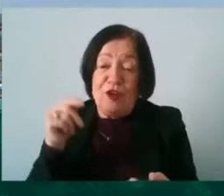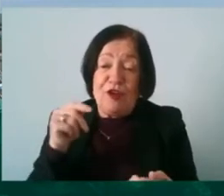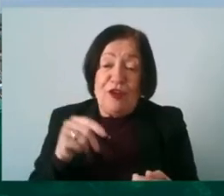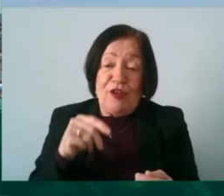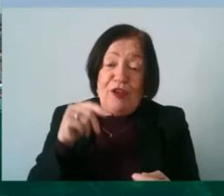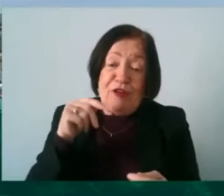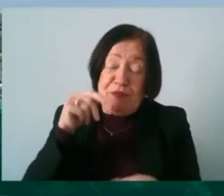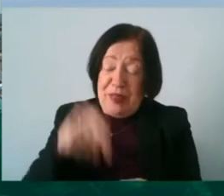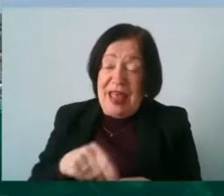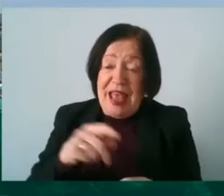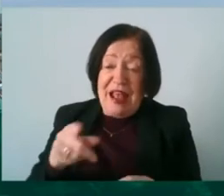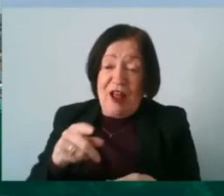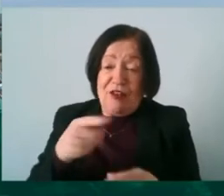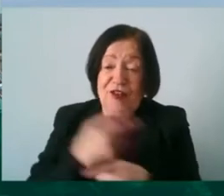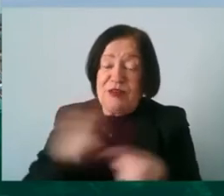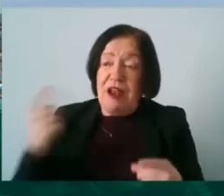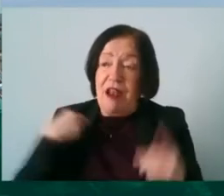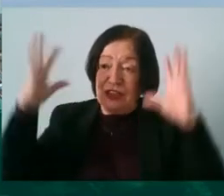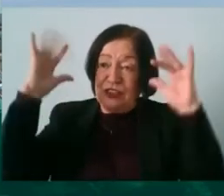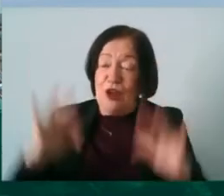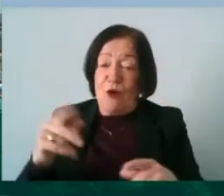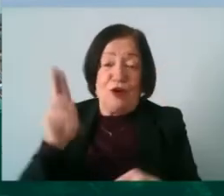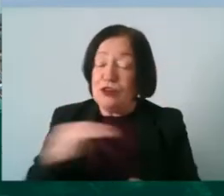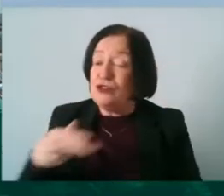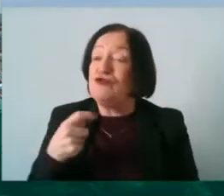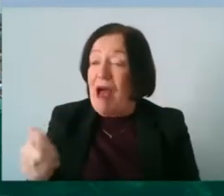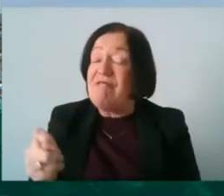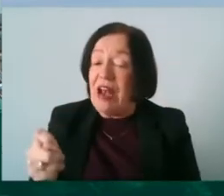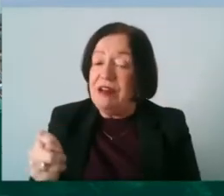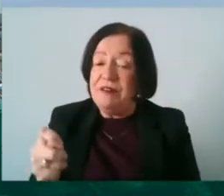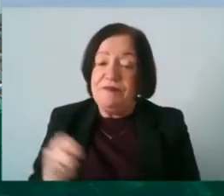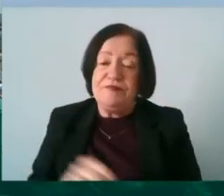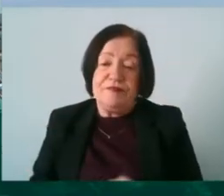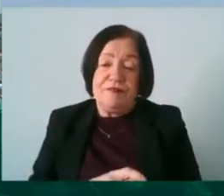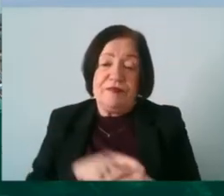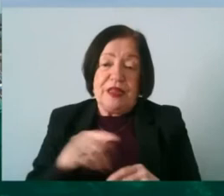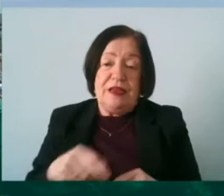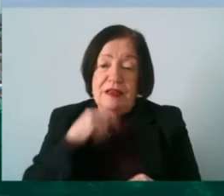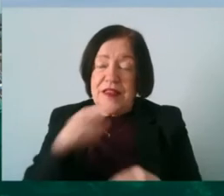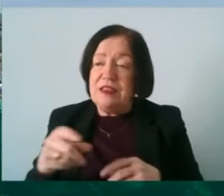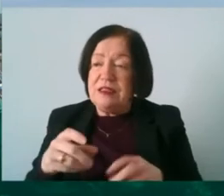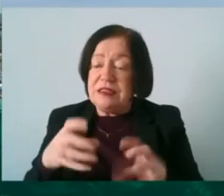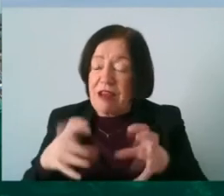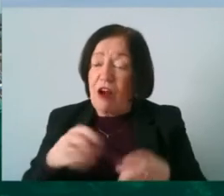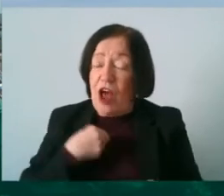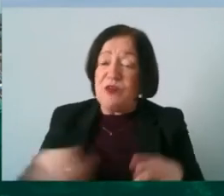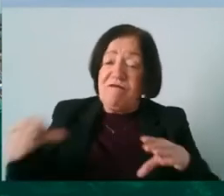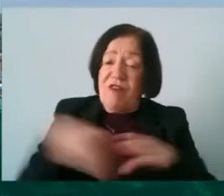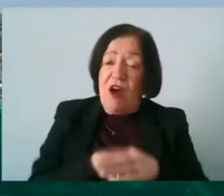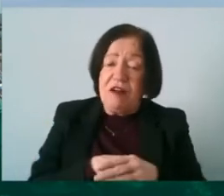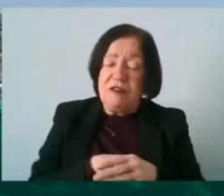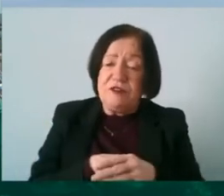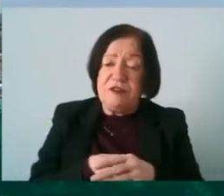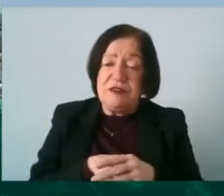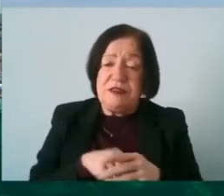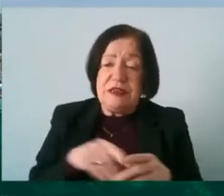so there was a lot of snow and i couldn't travel but but yes using soccer that i was involved in um which is a very it's